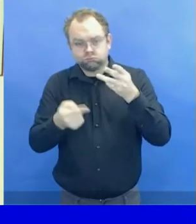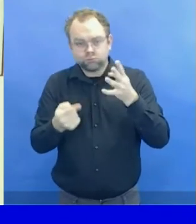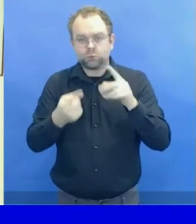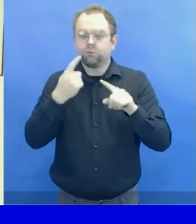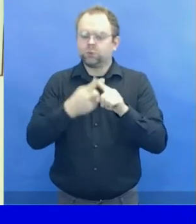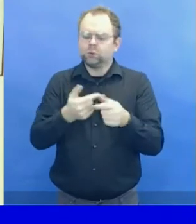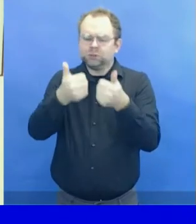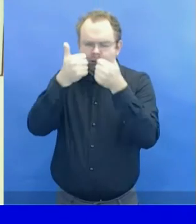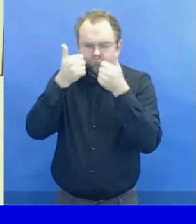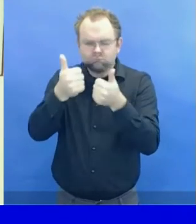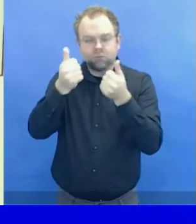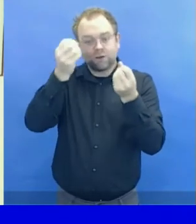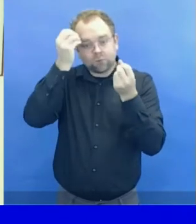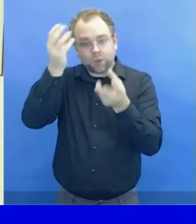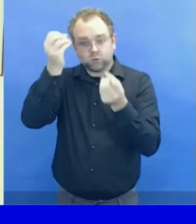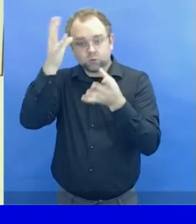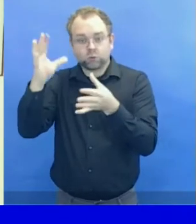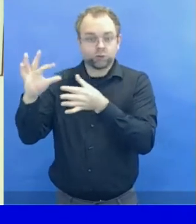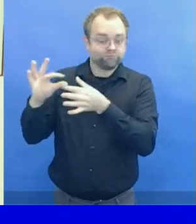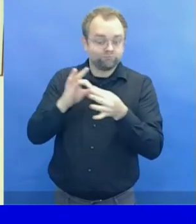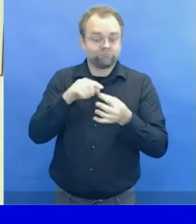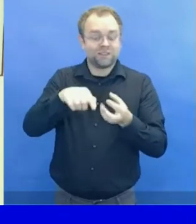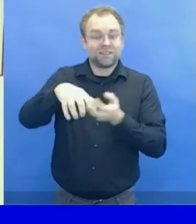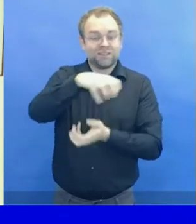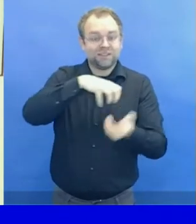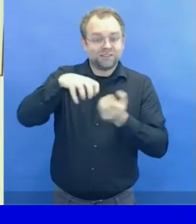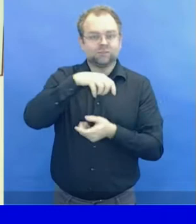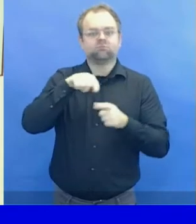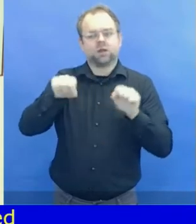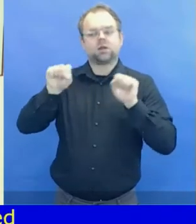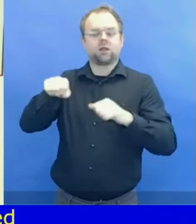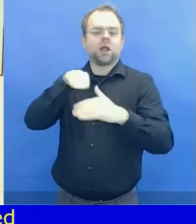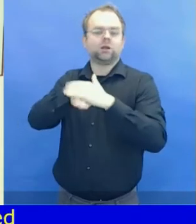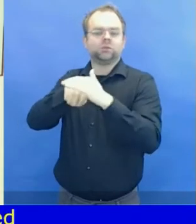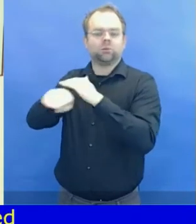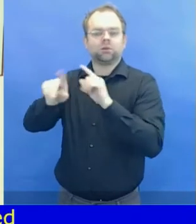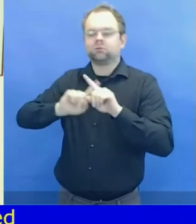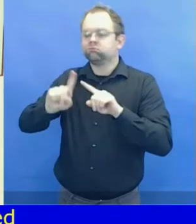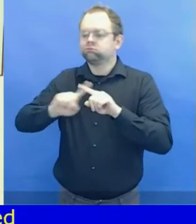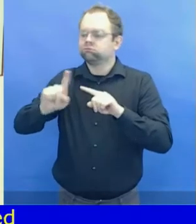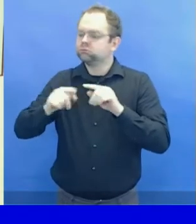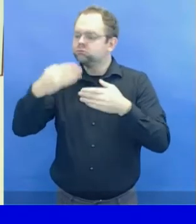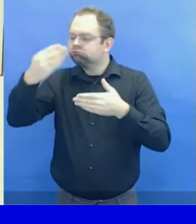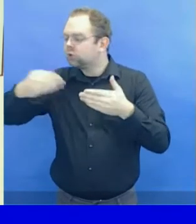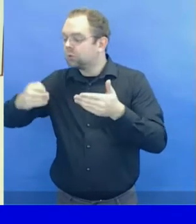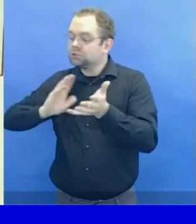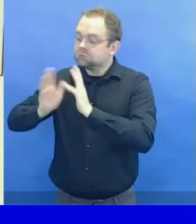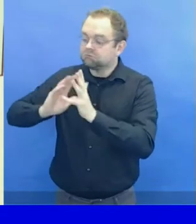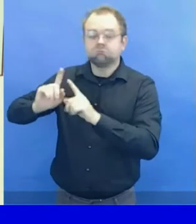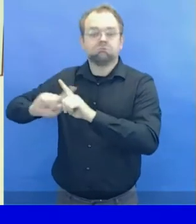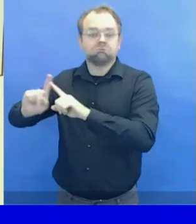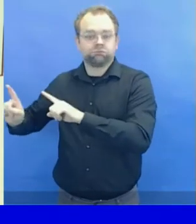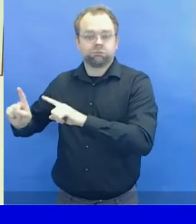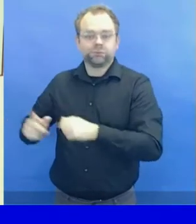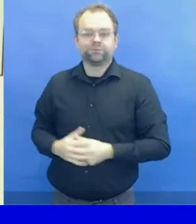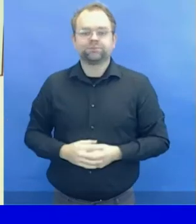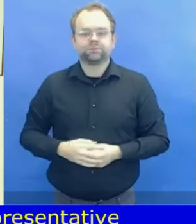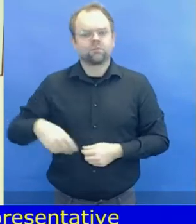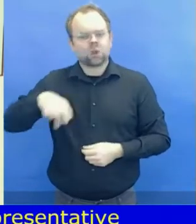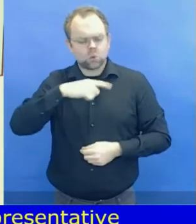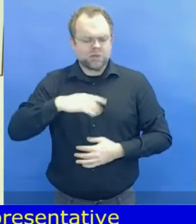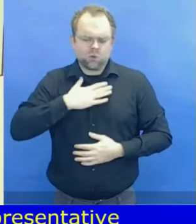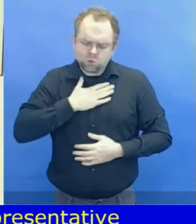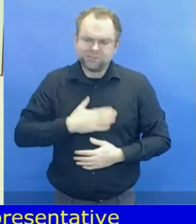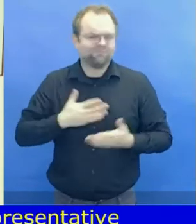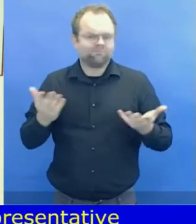representative organizations participate in all stages of the response and recovery from COVID-19. This is essential so that